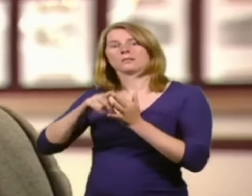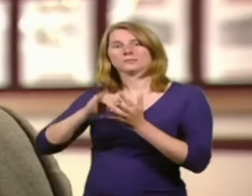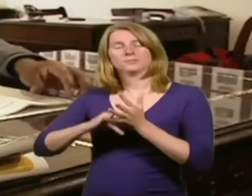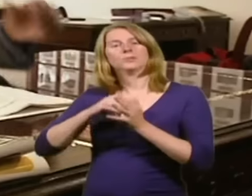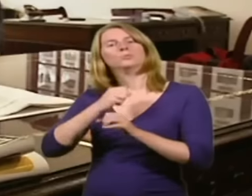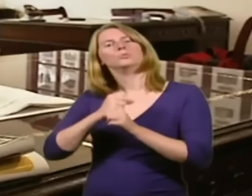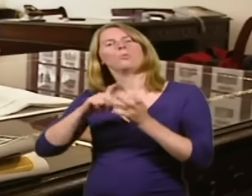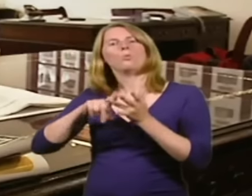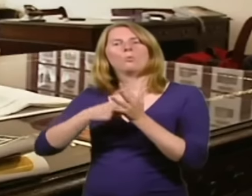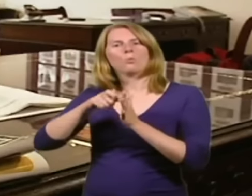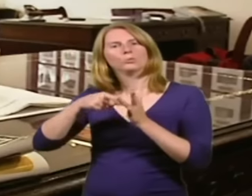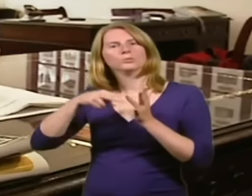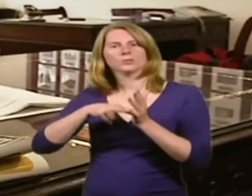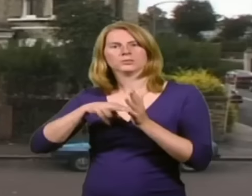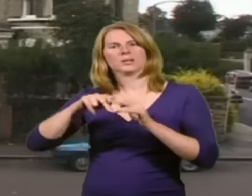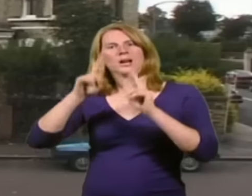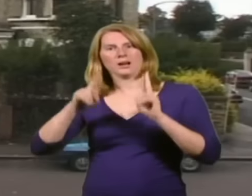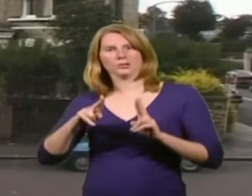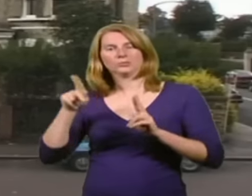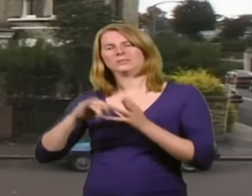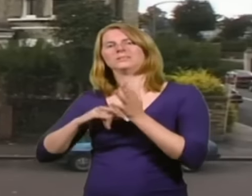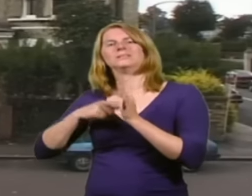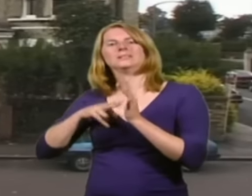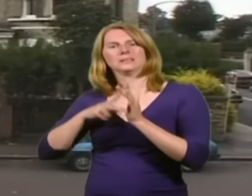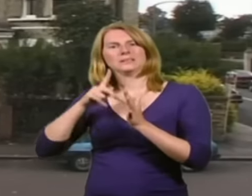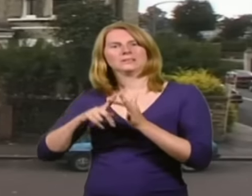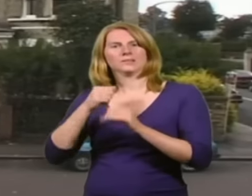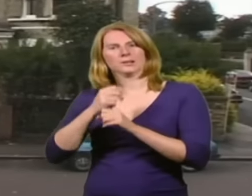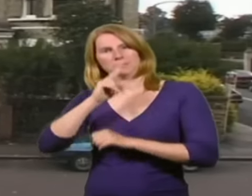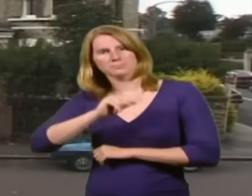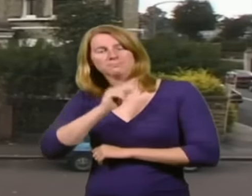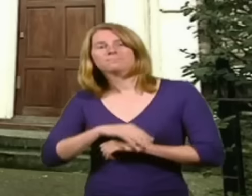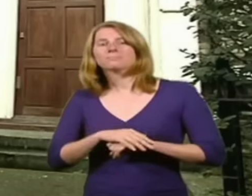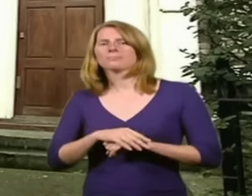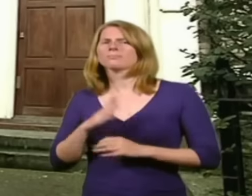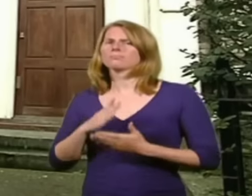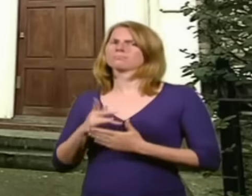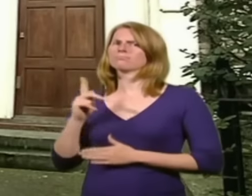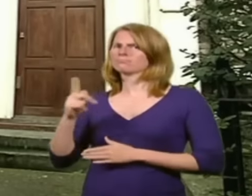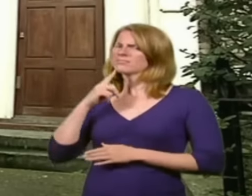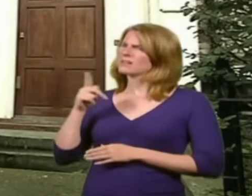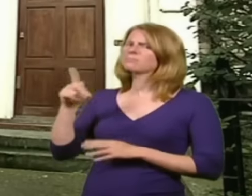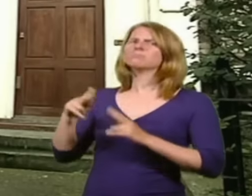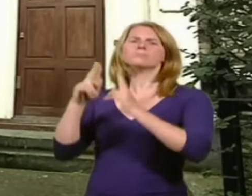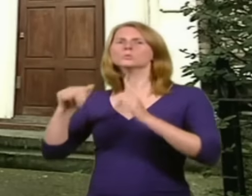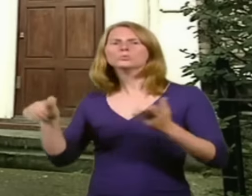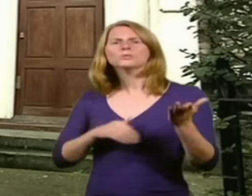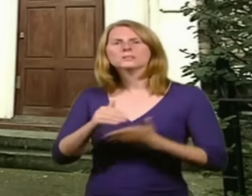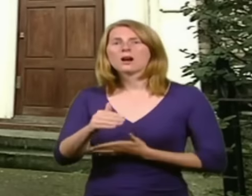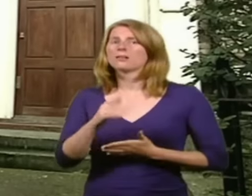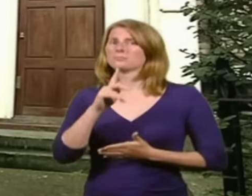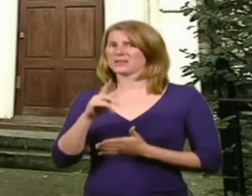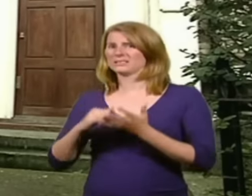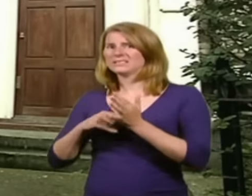May I help? I say usually, but the property that caught our eyes has been on the books of estate agent Steve Garner for nearly eight months now.